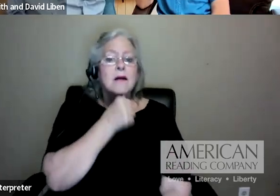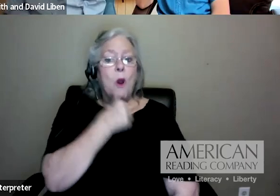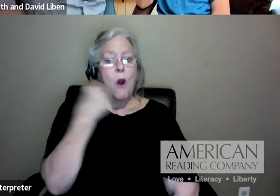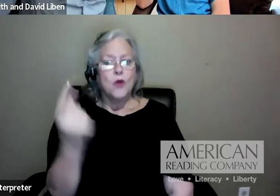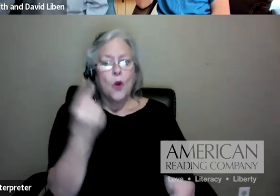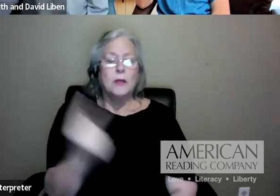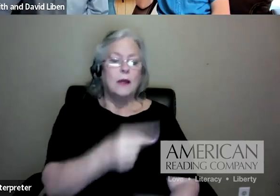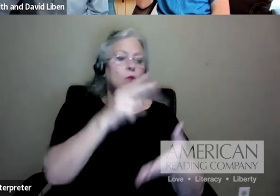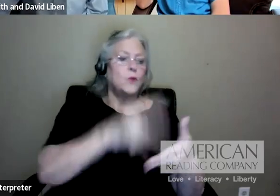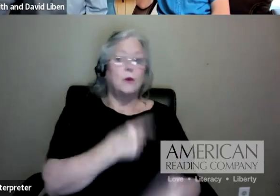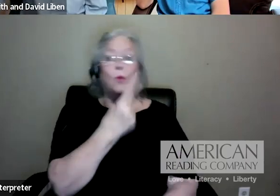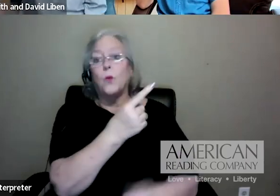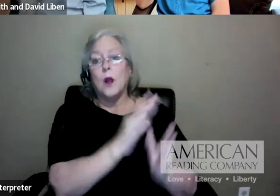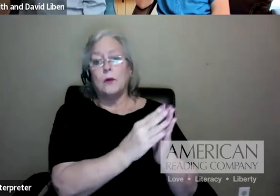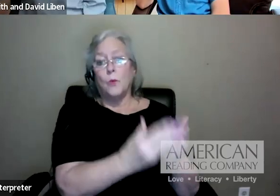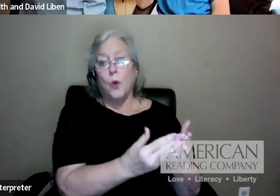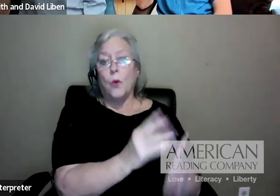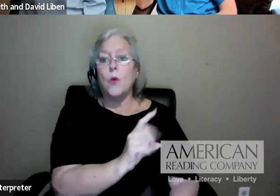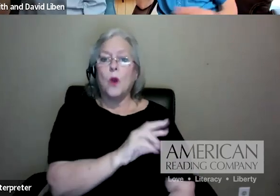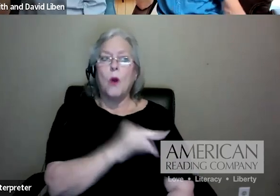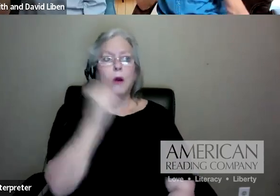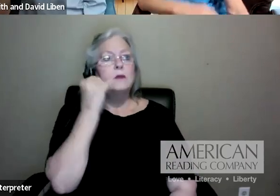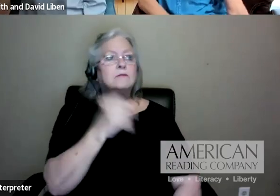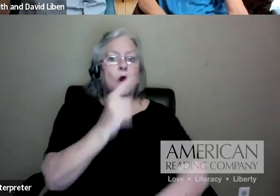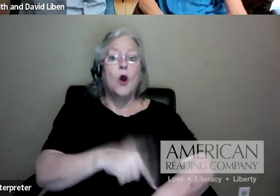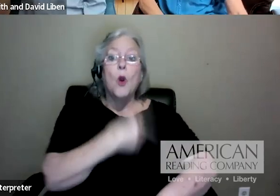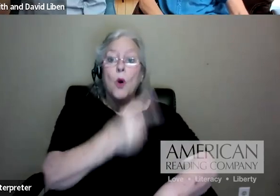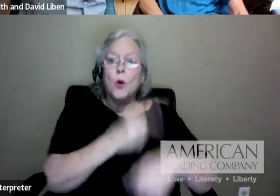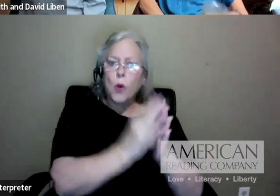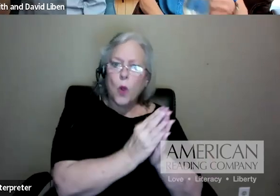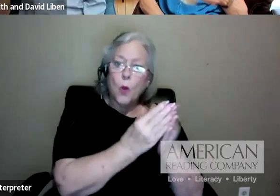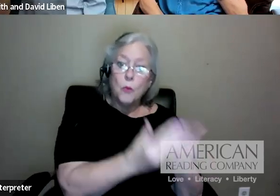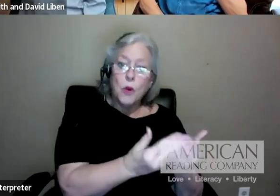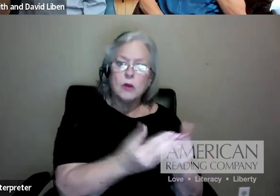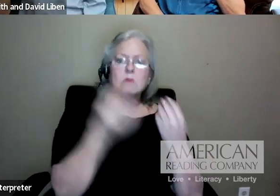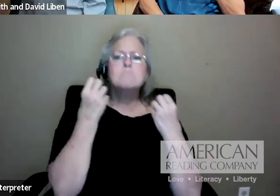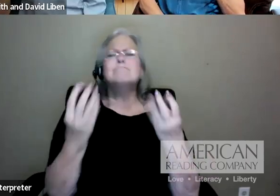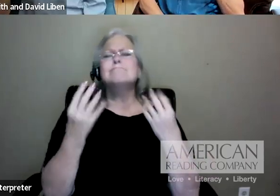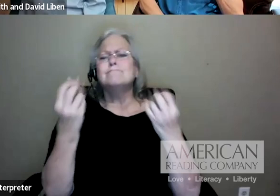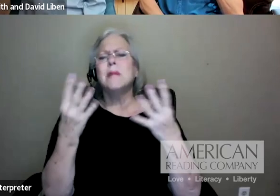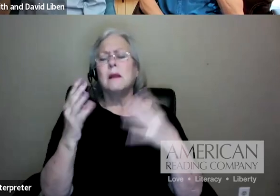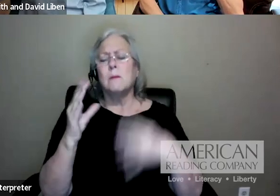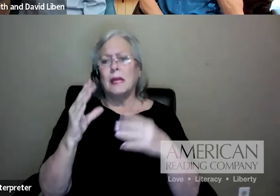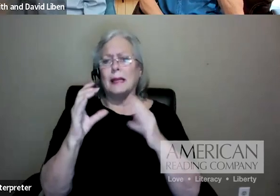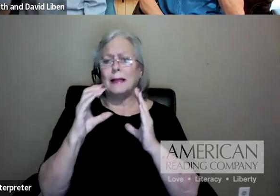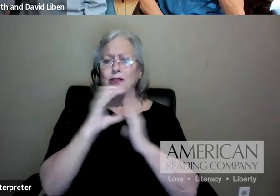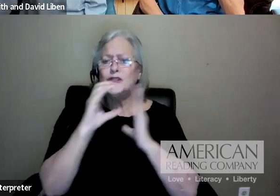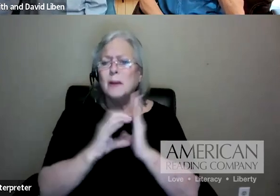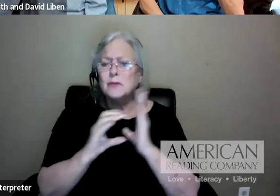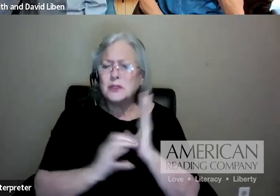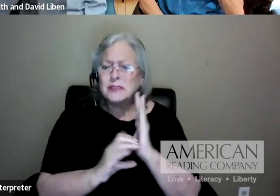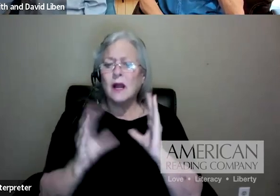read one book, or if it's a long book, if it's a whole book with many chapters, that can work. But you're doing it over